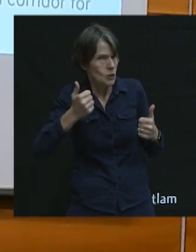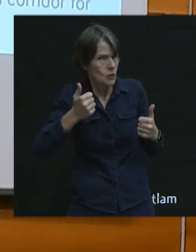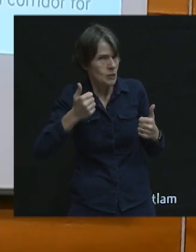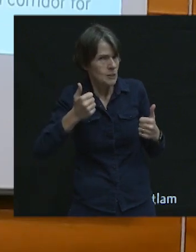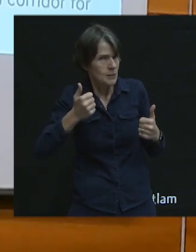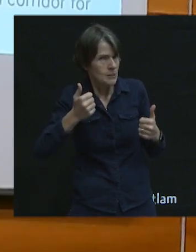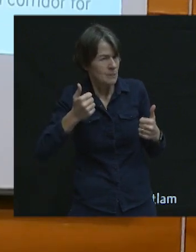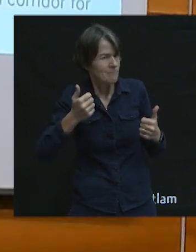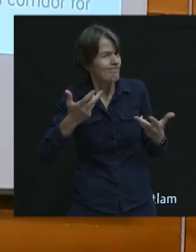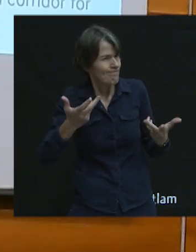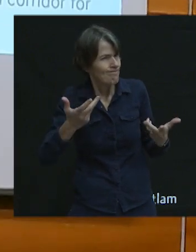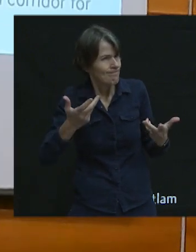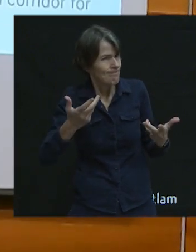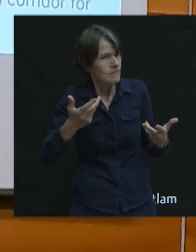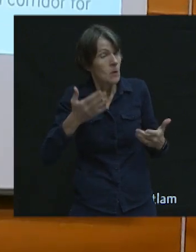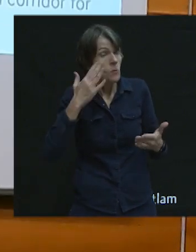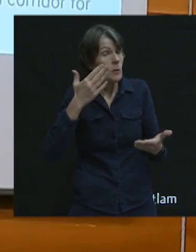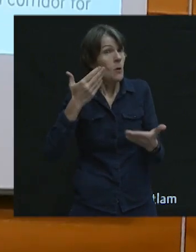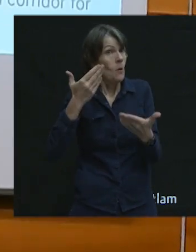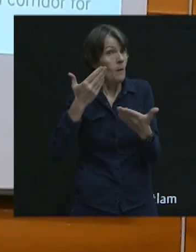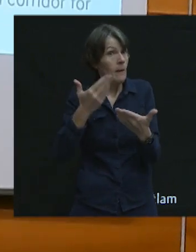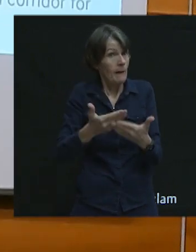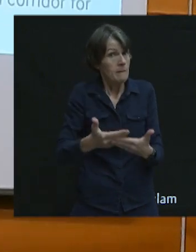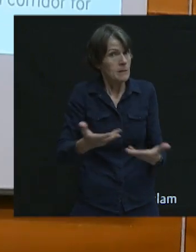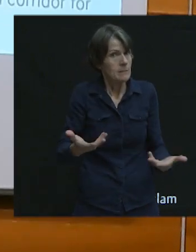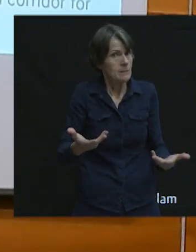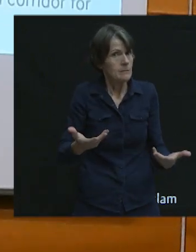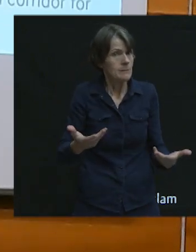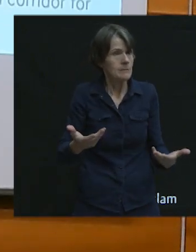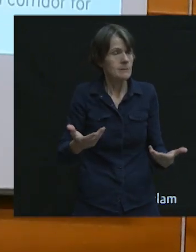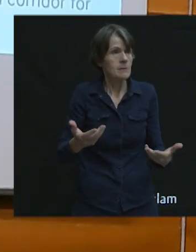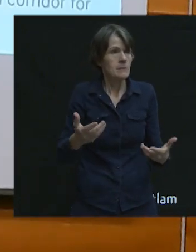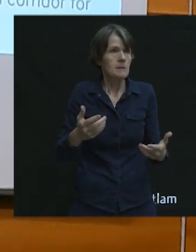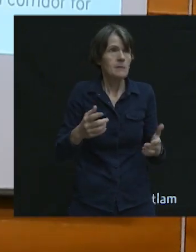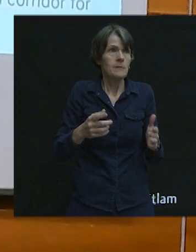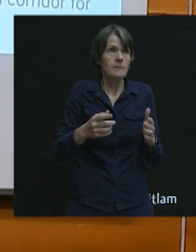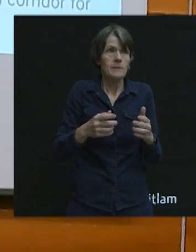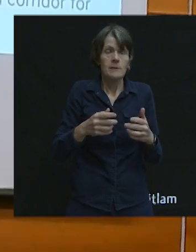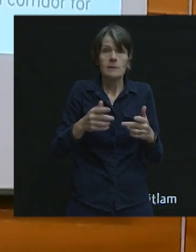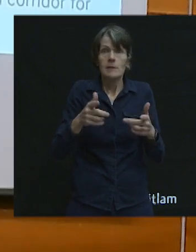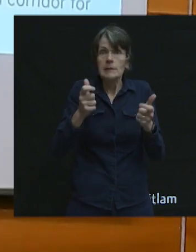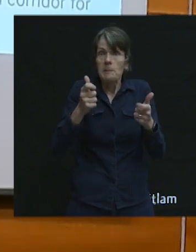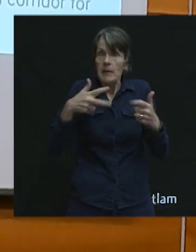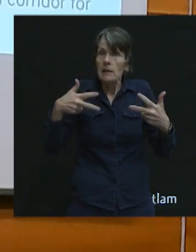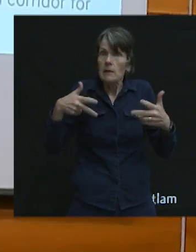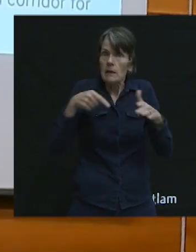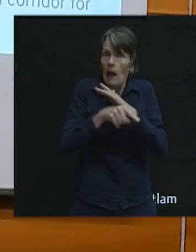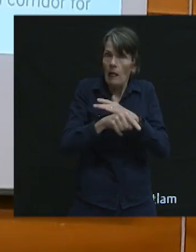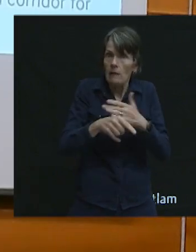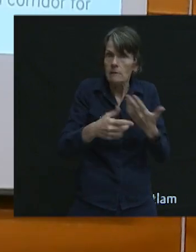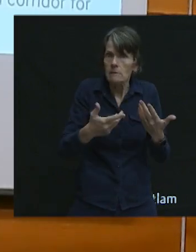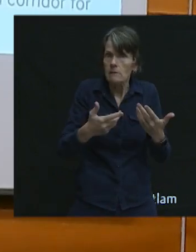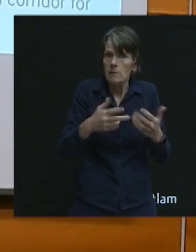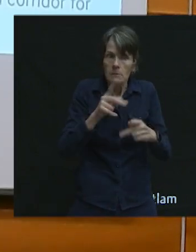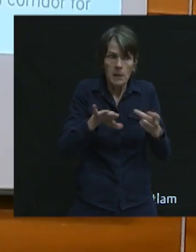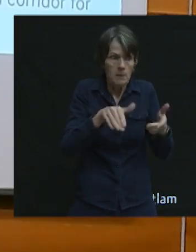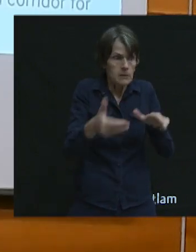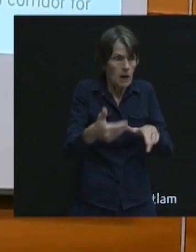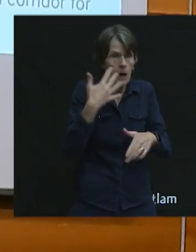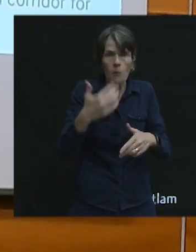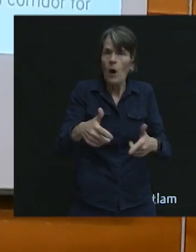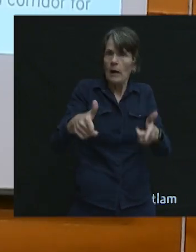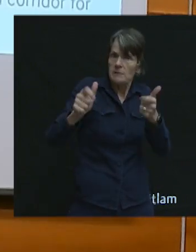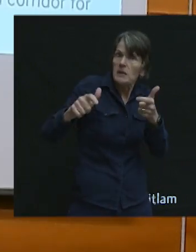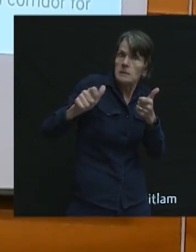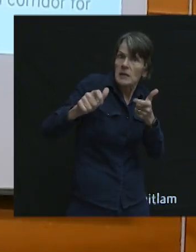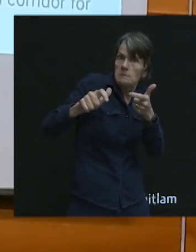I think we know what the evidence is that you would do, which is I said speed kills, speed kills. This is the problem at hand on many of our arterial roads. It's